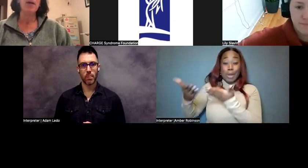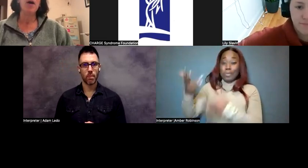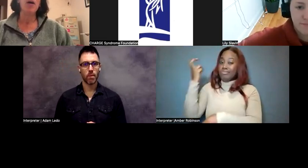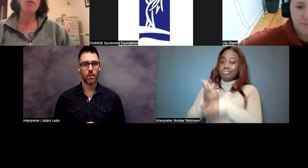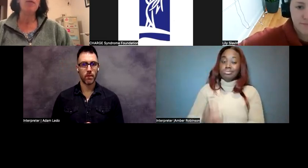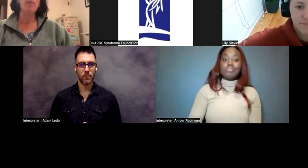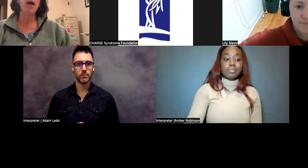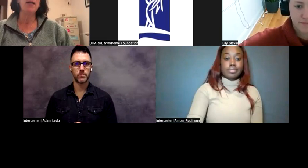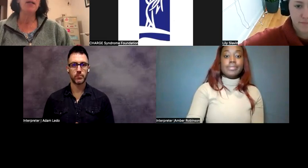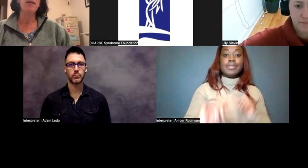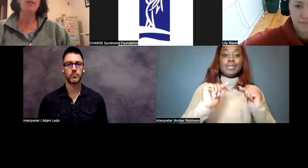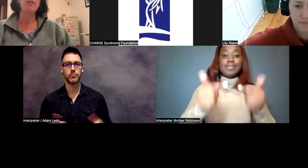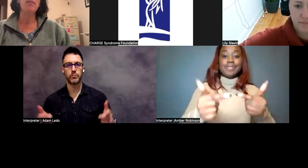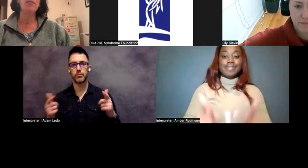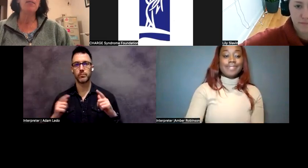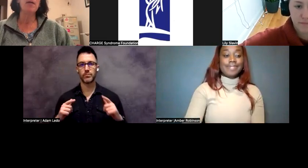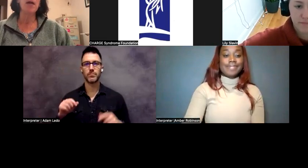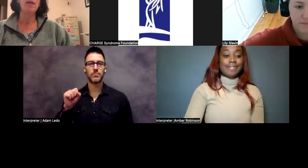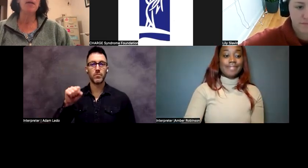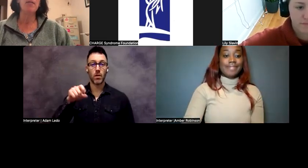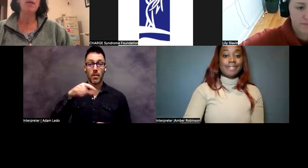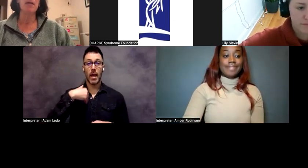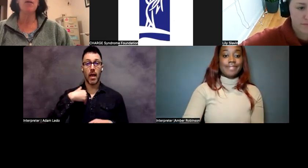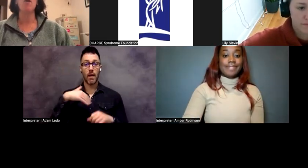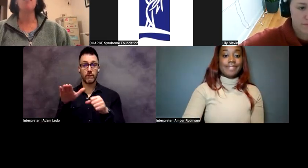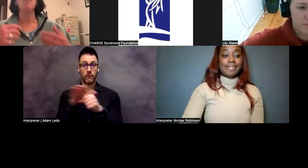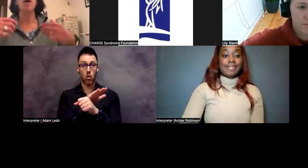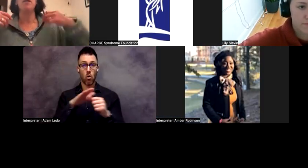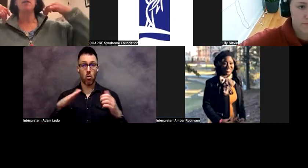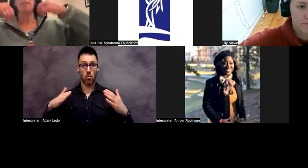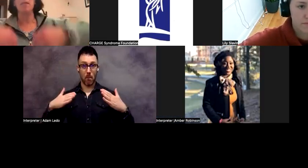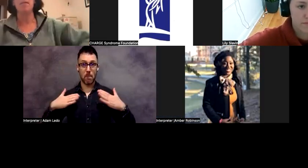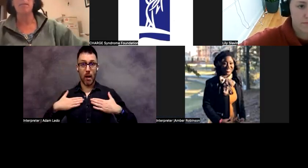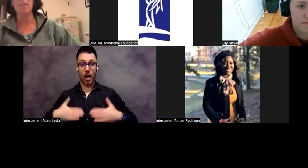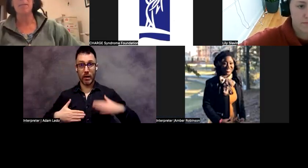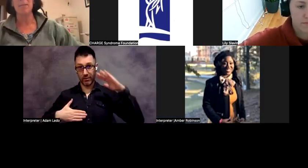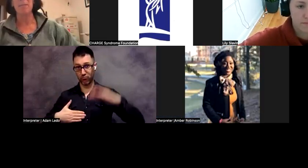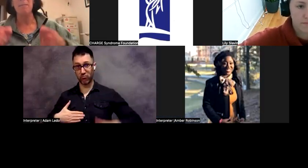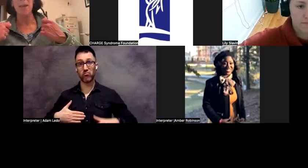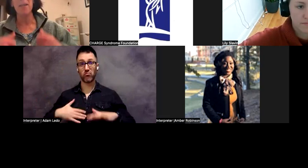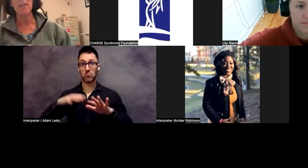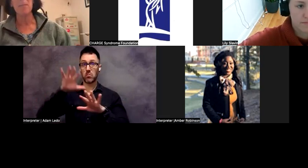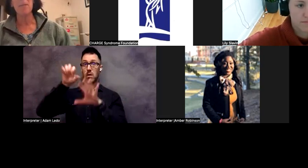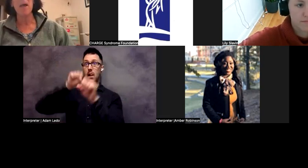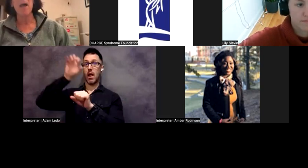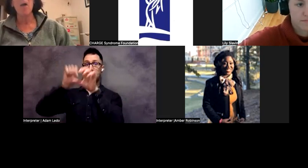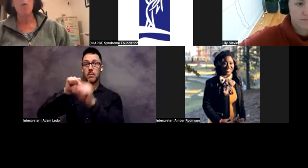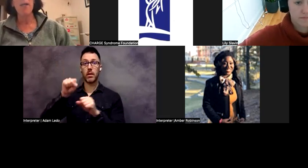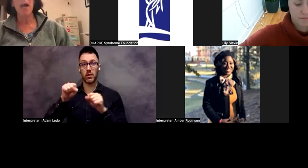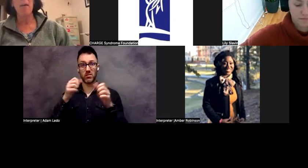Yeah. There are full-body climbing. There are full-body climbing mechanisms.